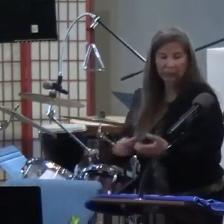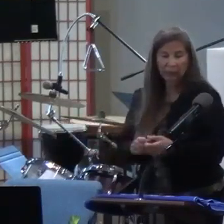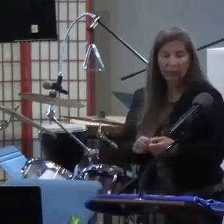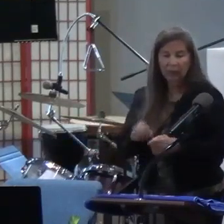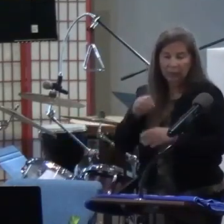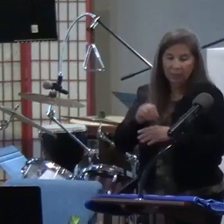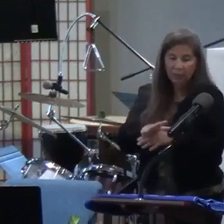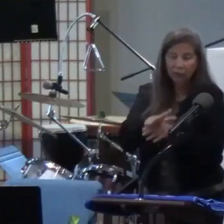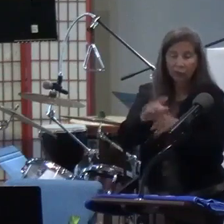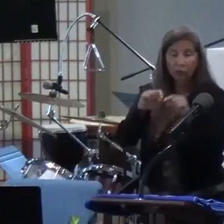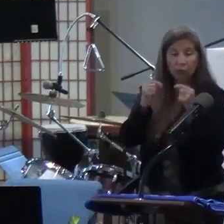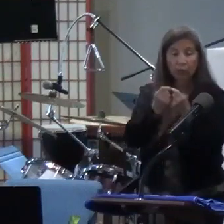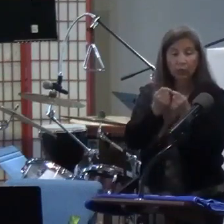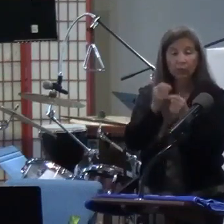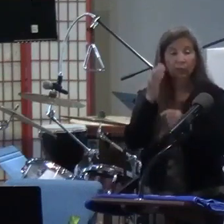ahead.